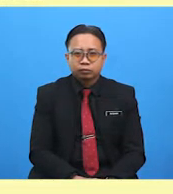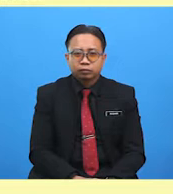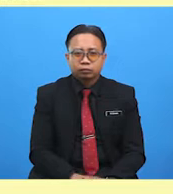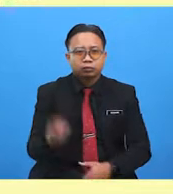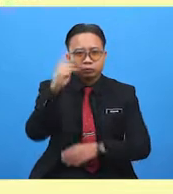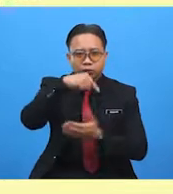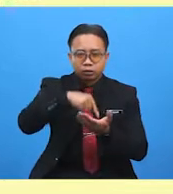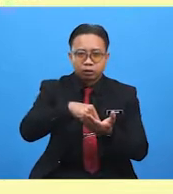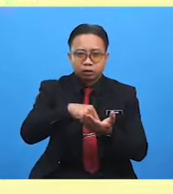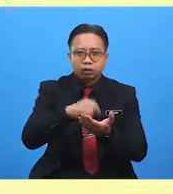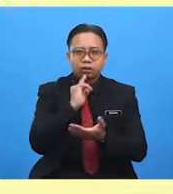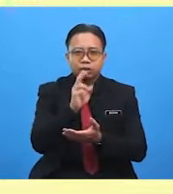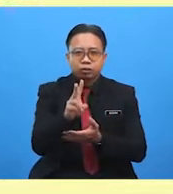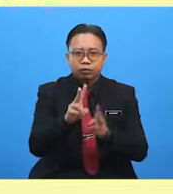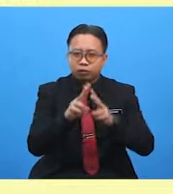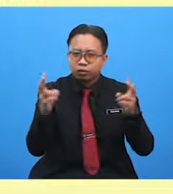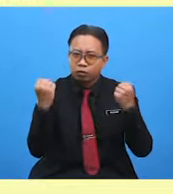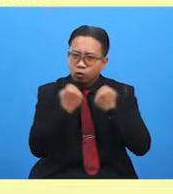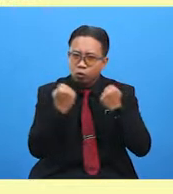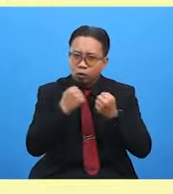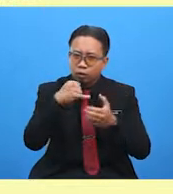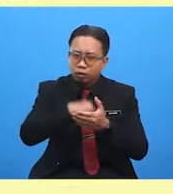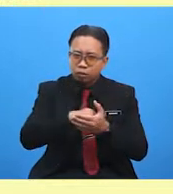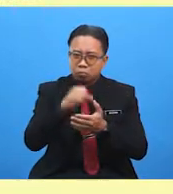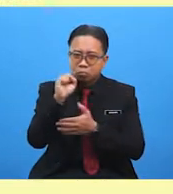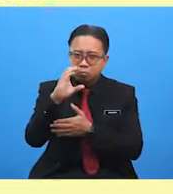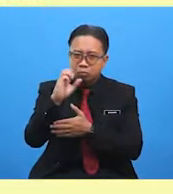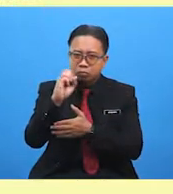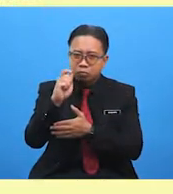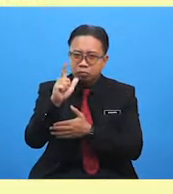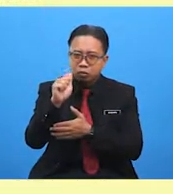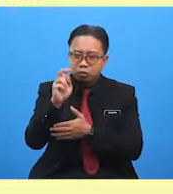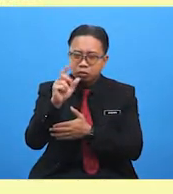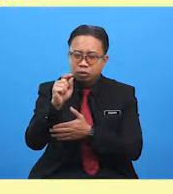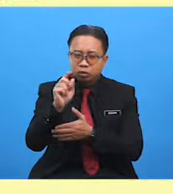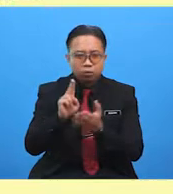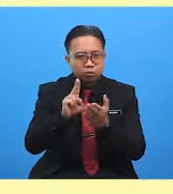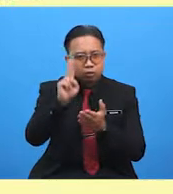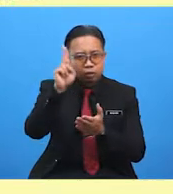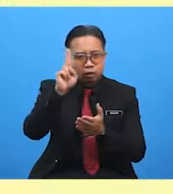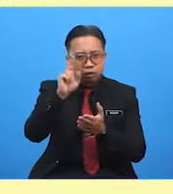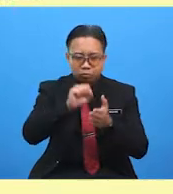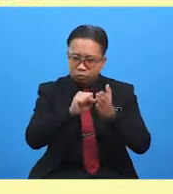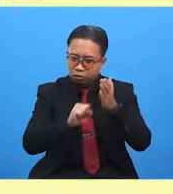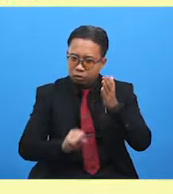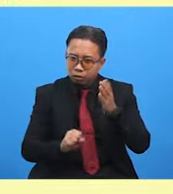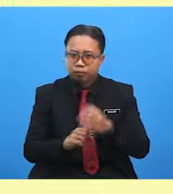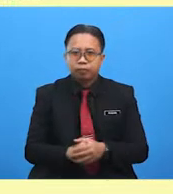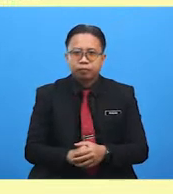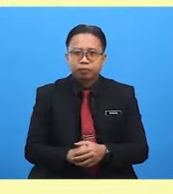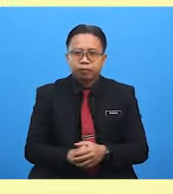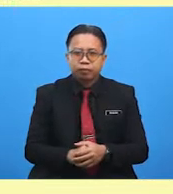Today, it is very cold in Scotland, the north and south of England. And in Wales,